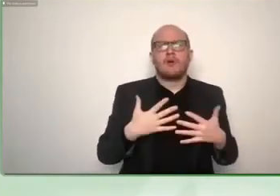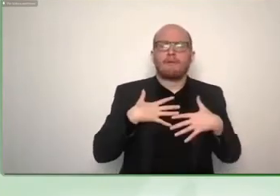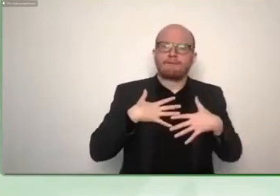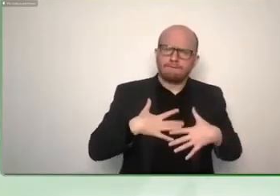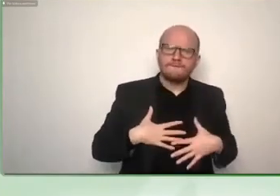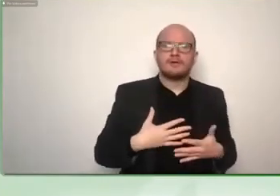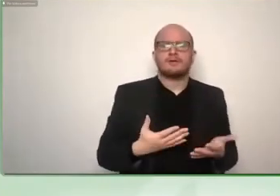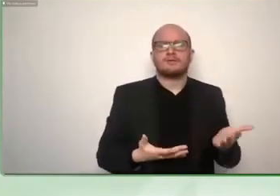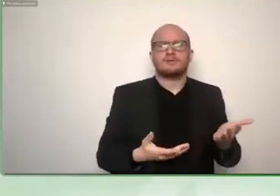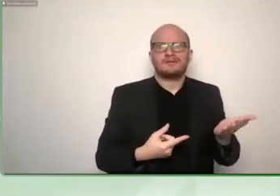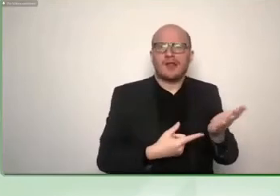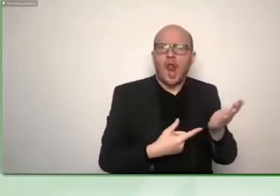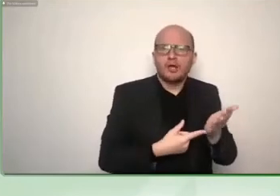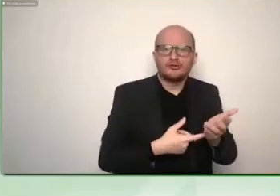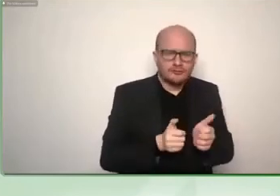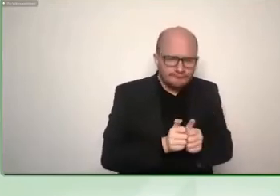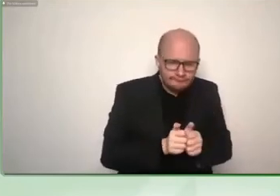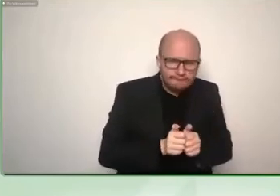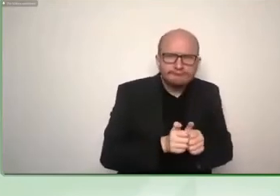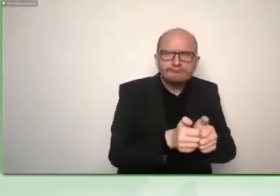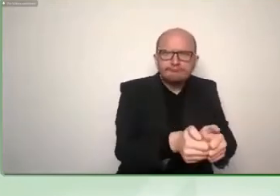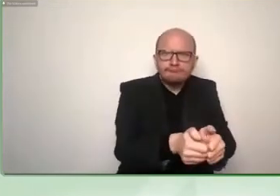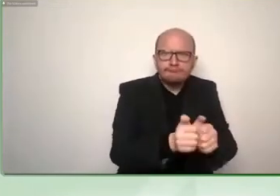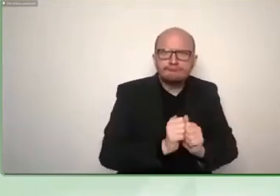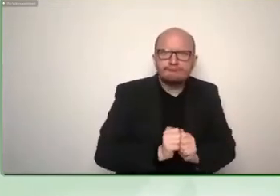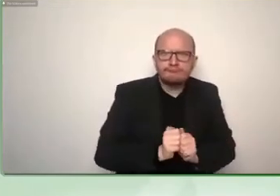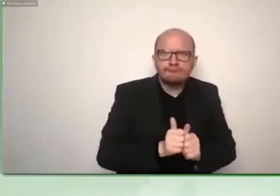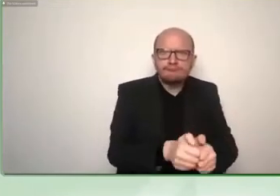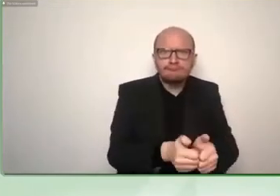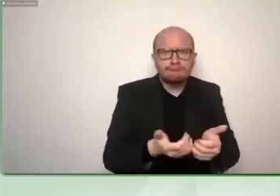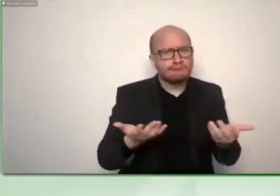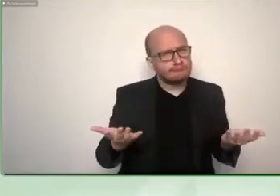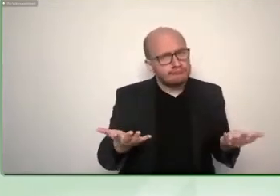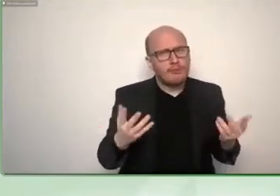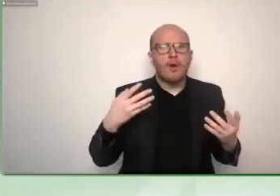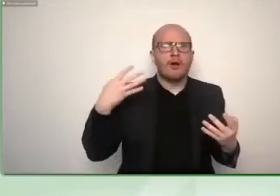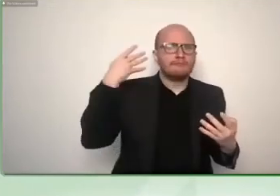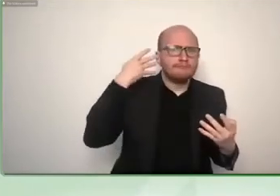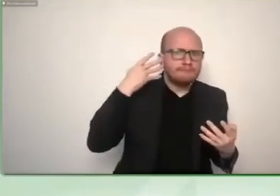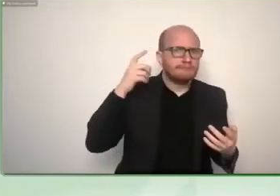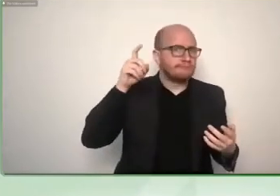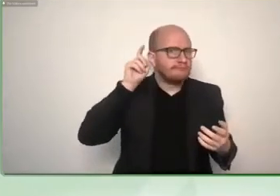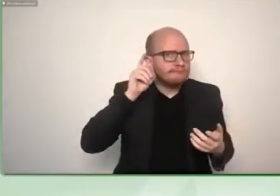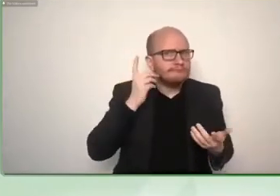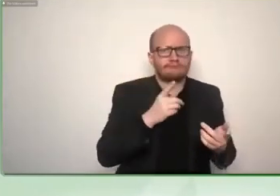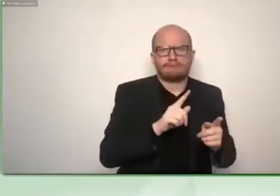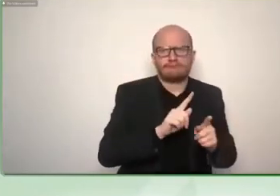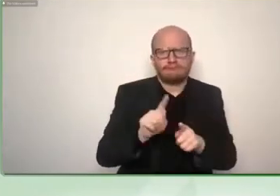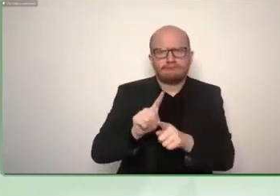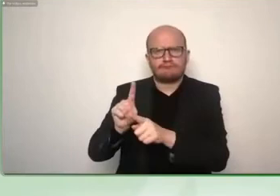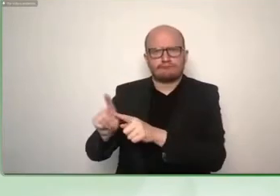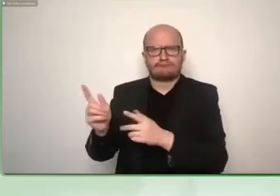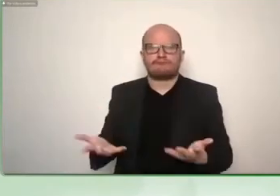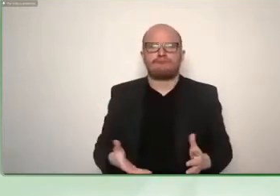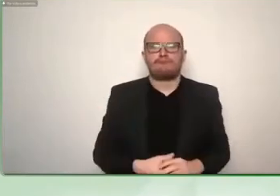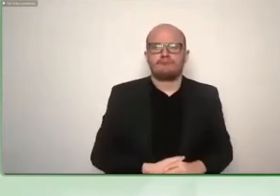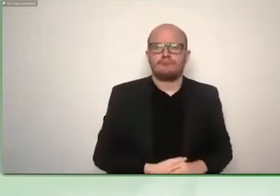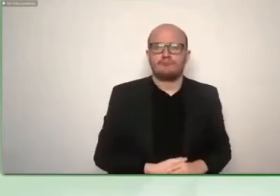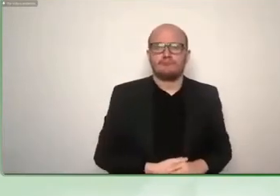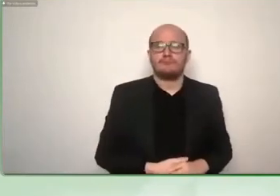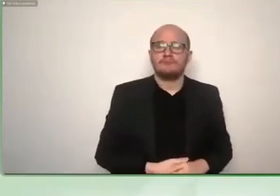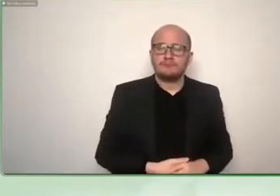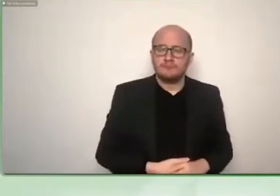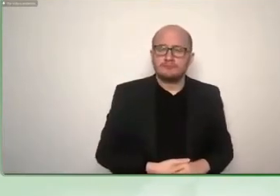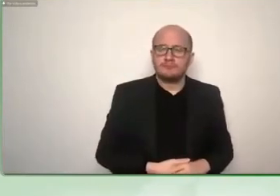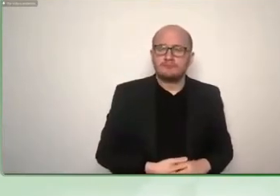um i think there is a chance that it might spread the other idea i had is that it might be